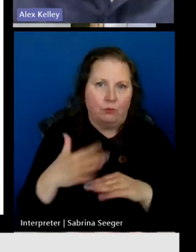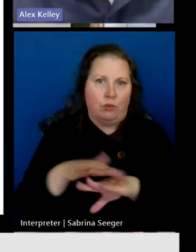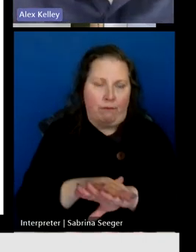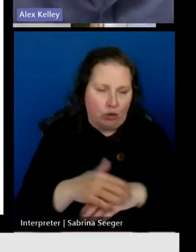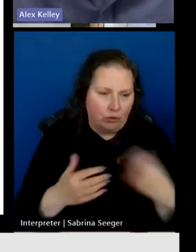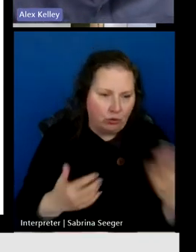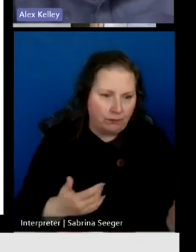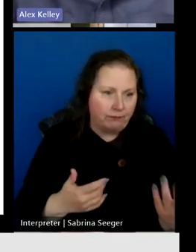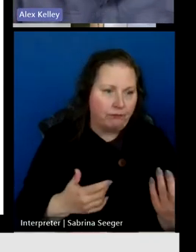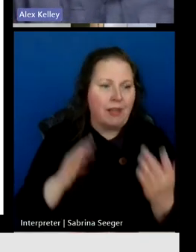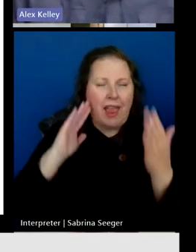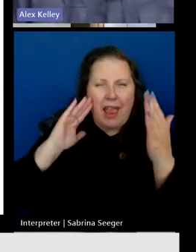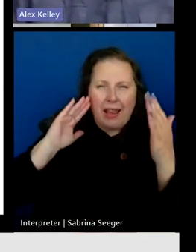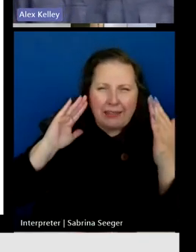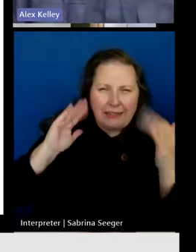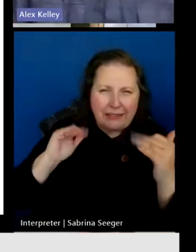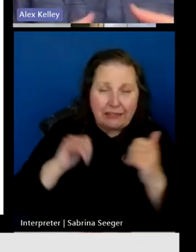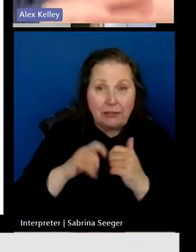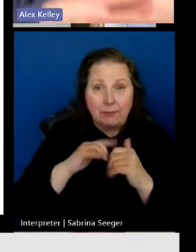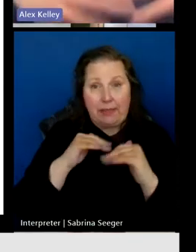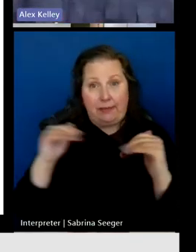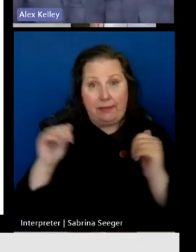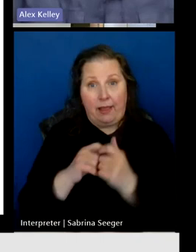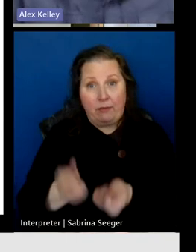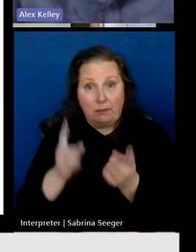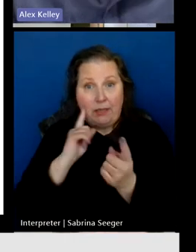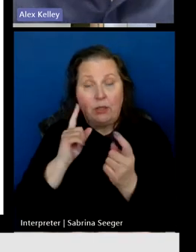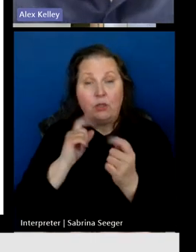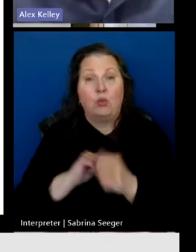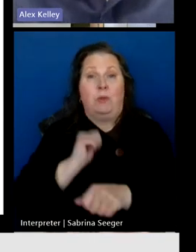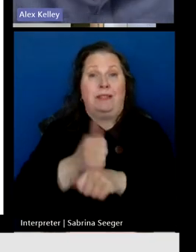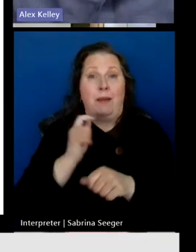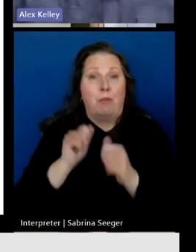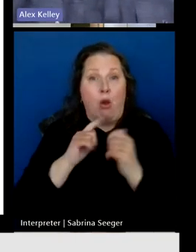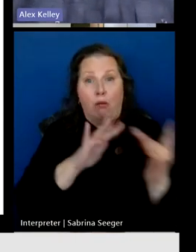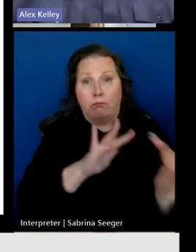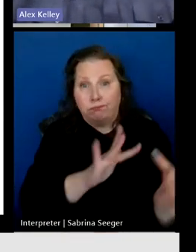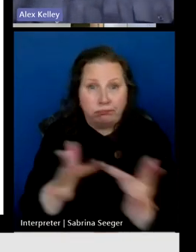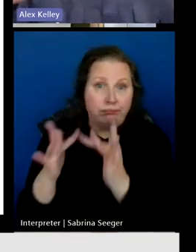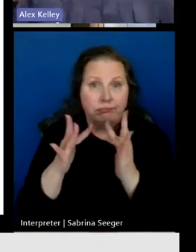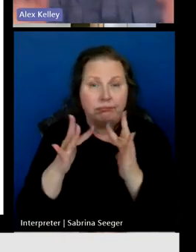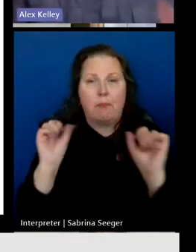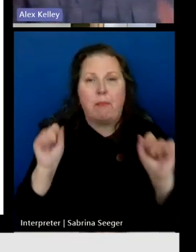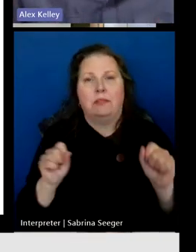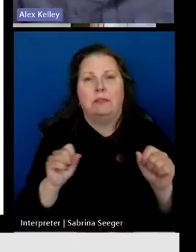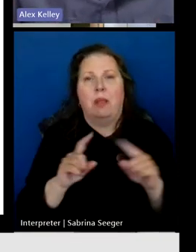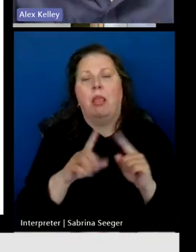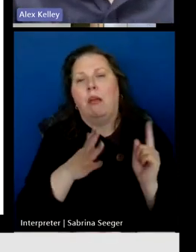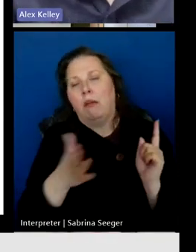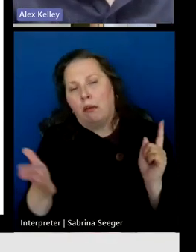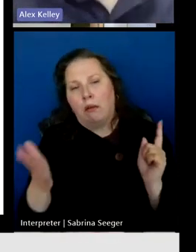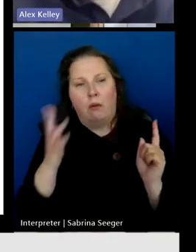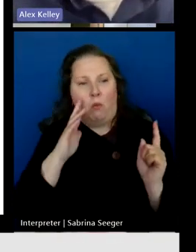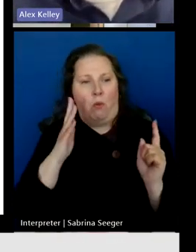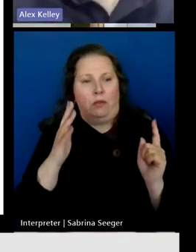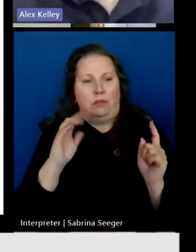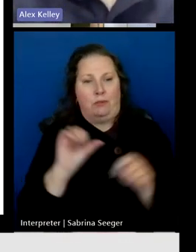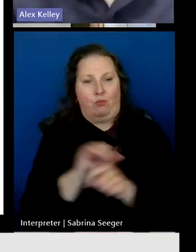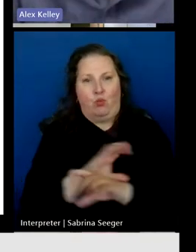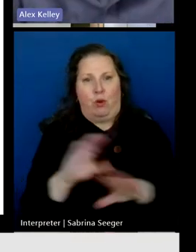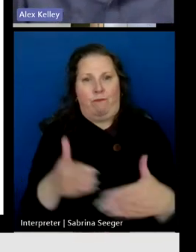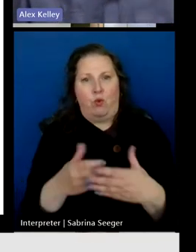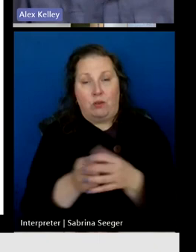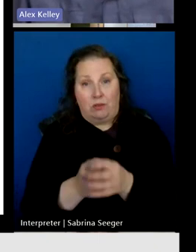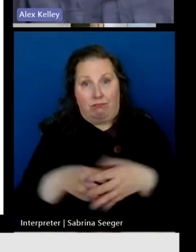spending that will need to happen in the state to build all the broadband we want to build. You know, what does the workforce, how does the workforce need to